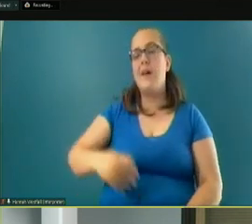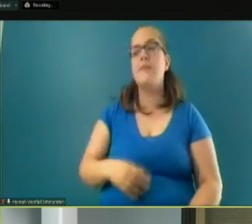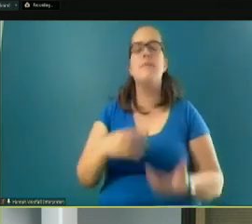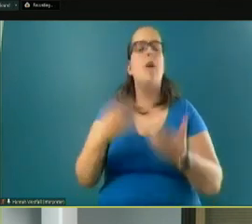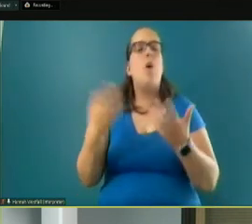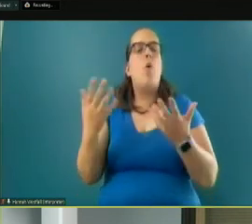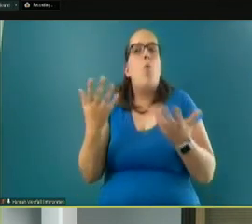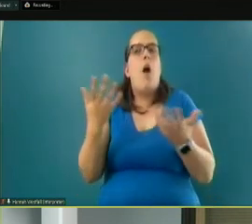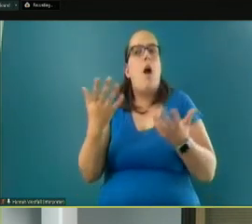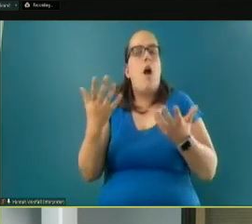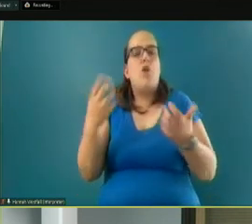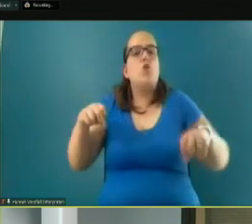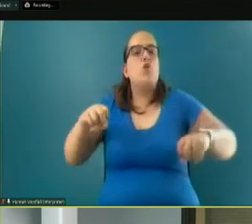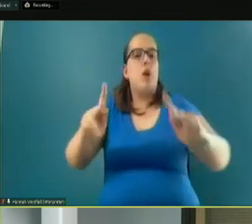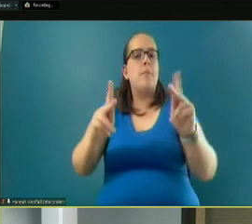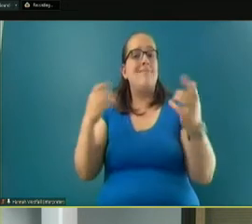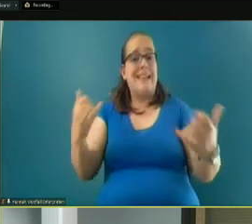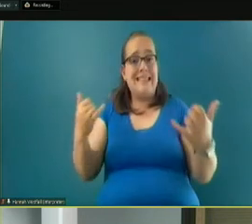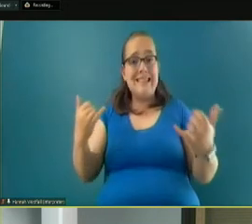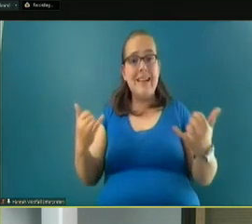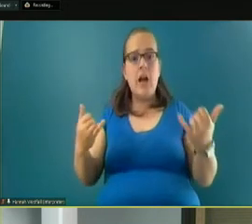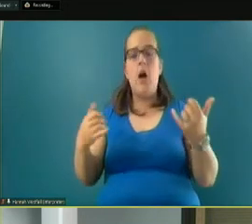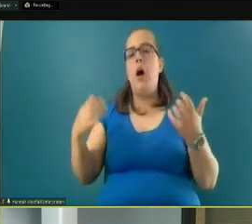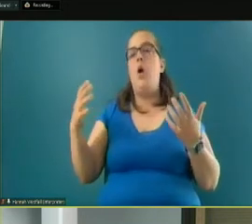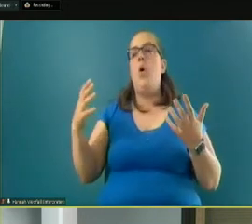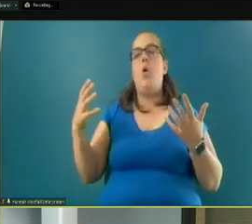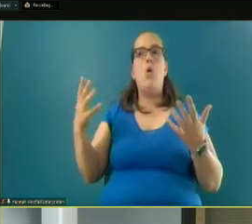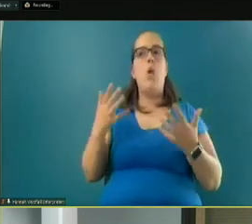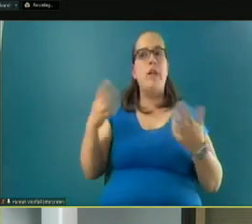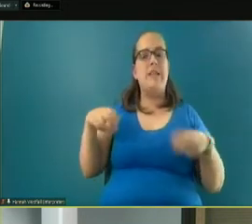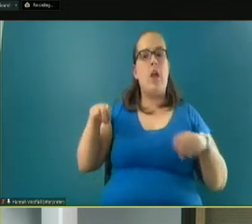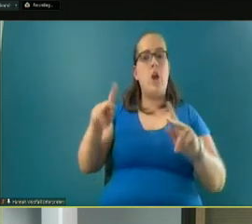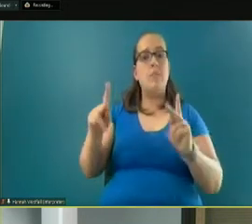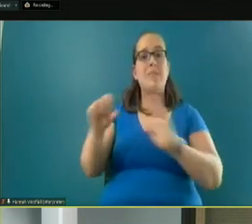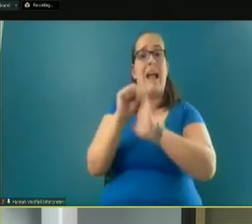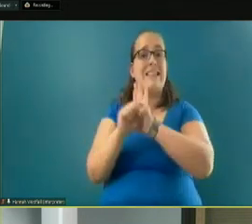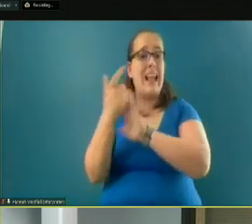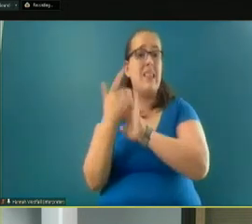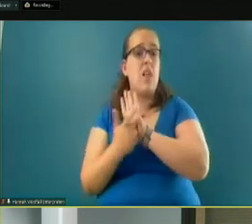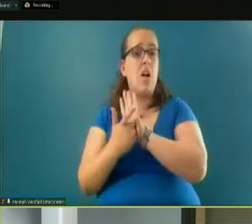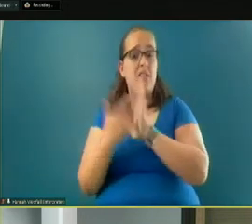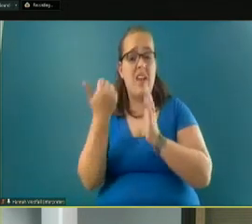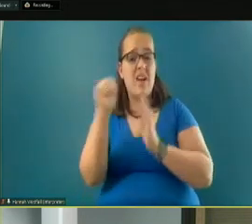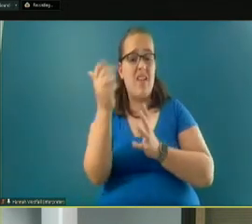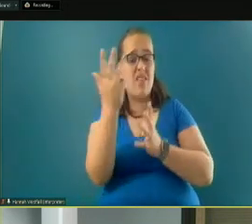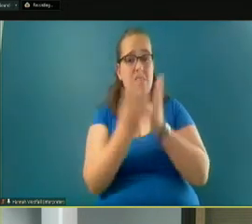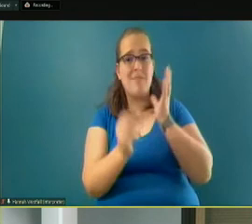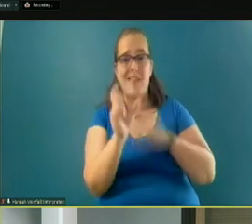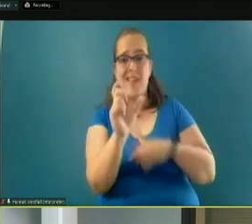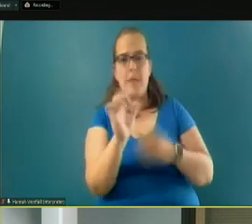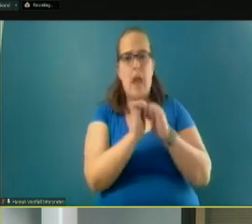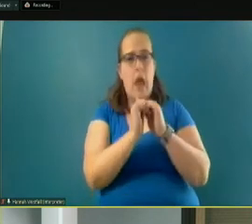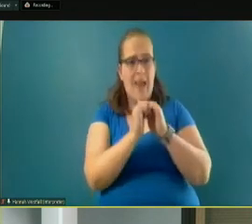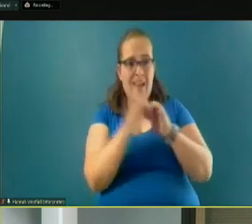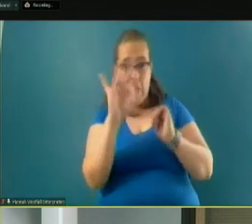the opportunities today? What are the opportunities in state law? Are there any gaps? If there are gaps, how do we bridge those